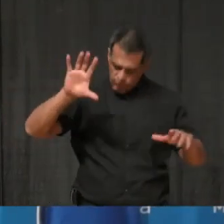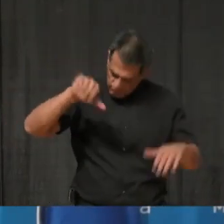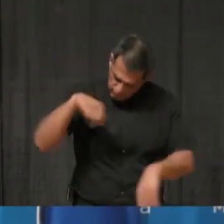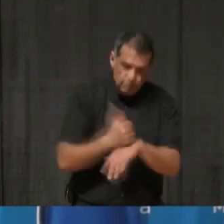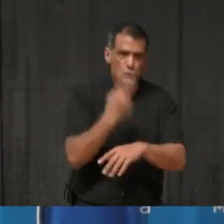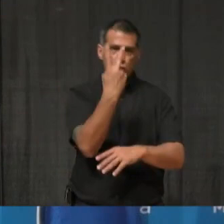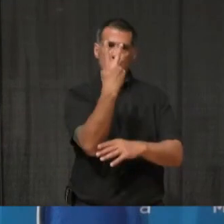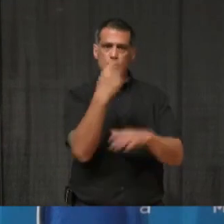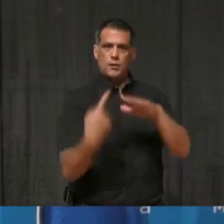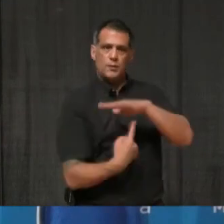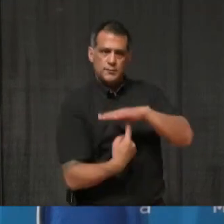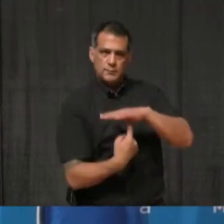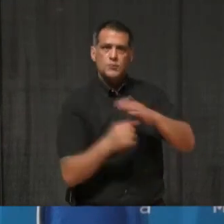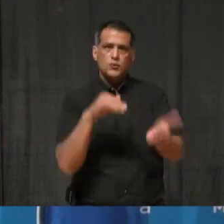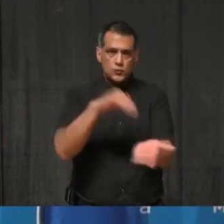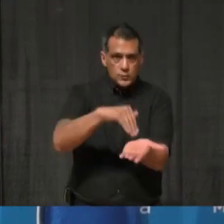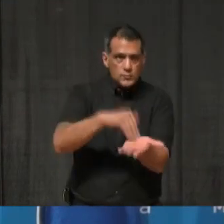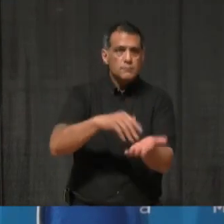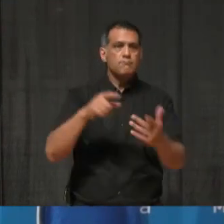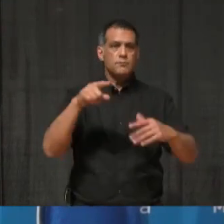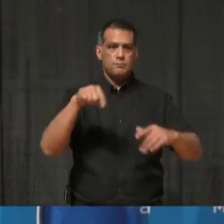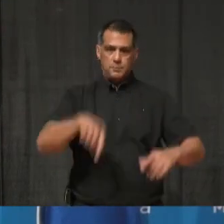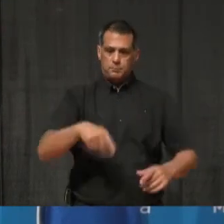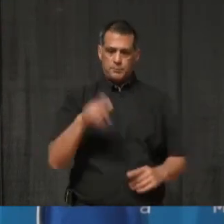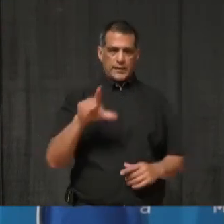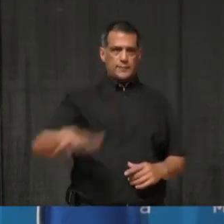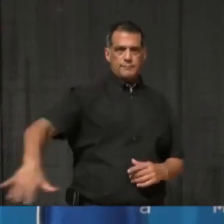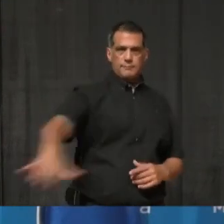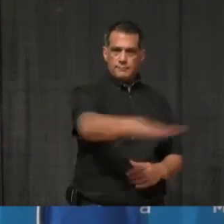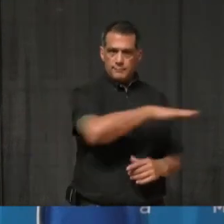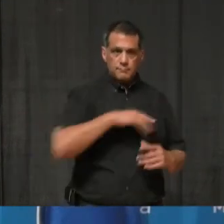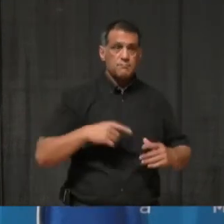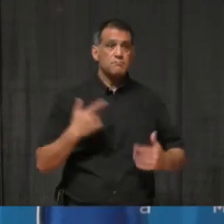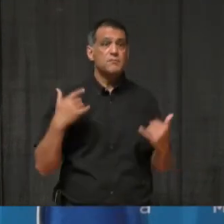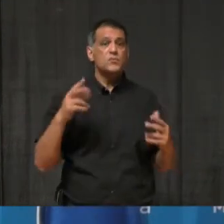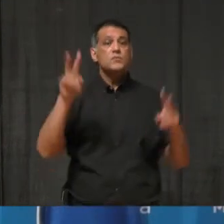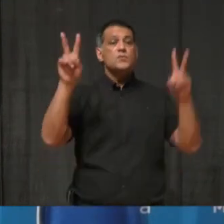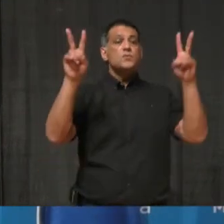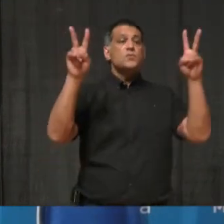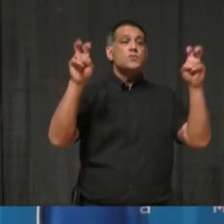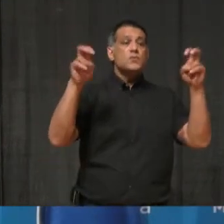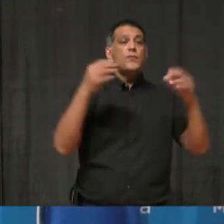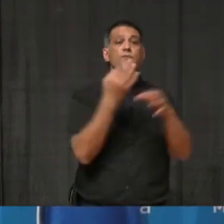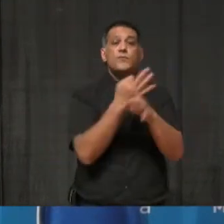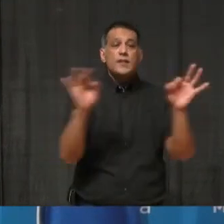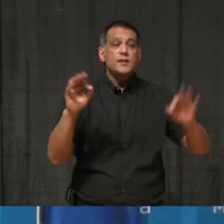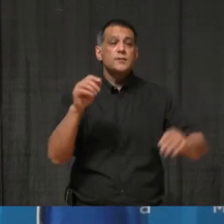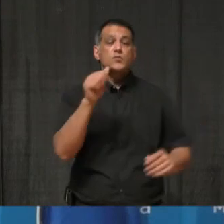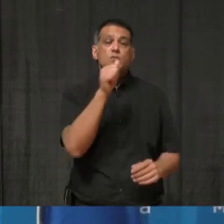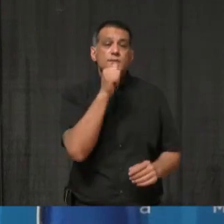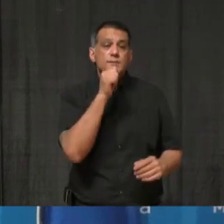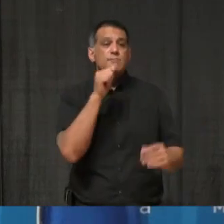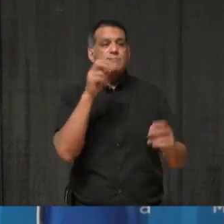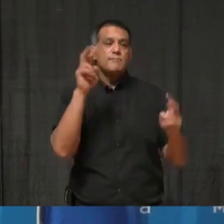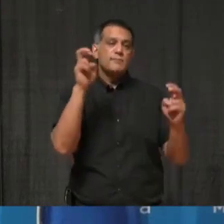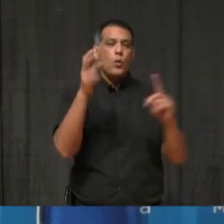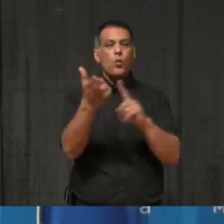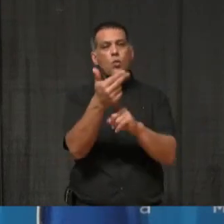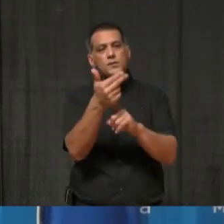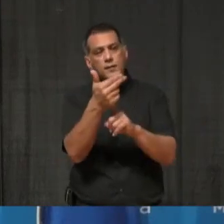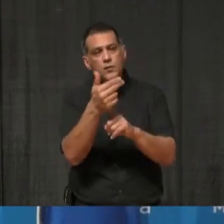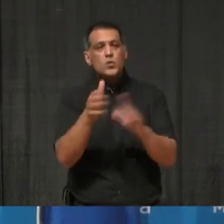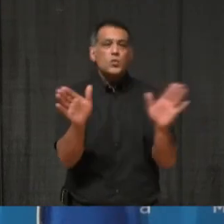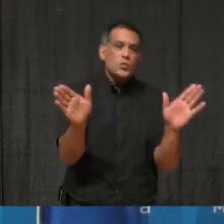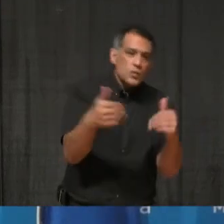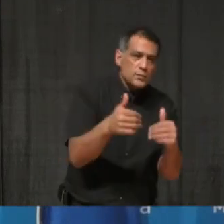These new facilities provide free and private hotel rooms for anyone in need of a safe place to isolate.